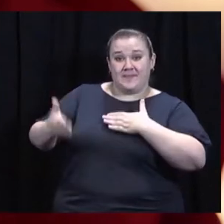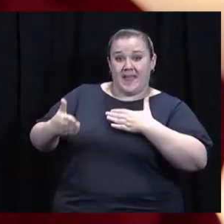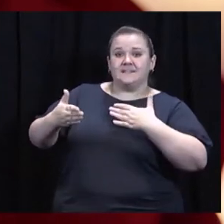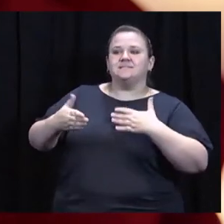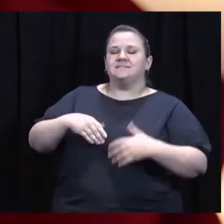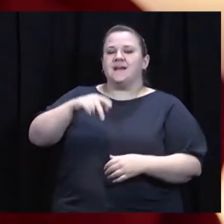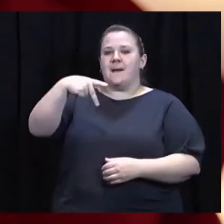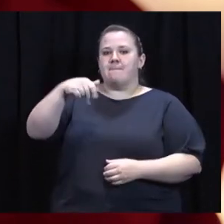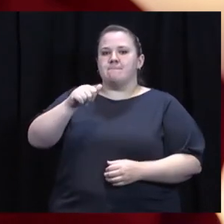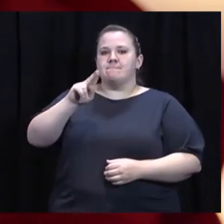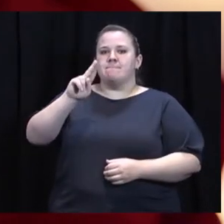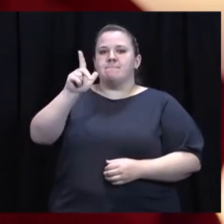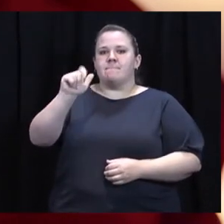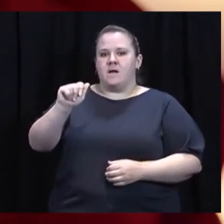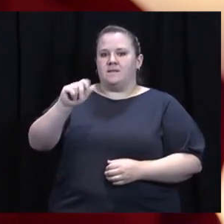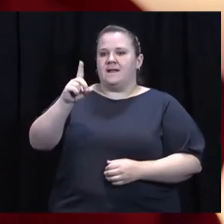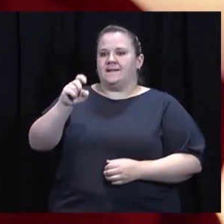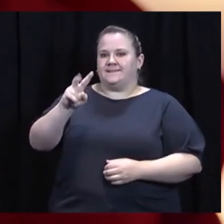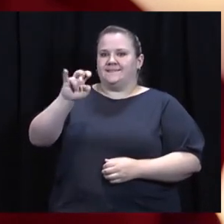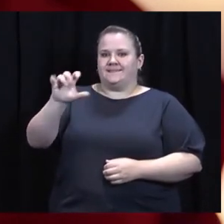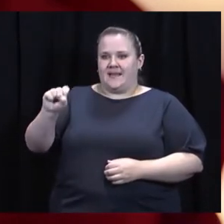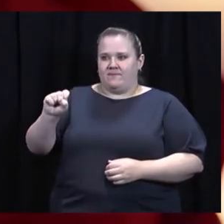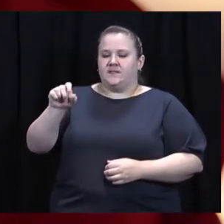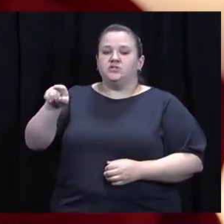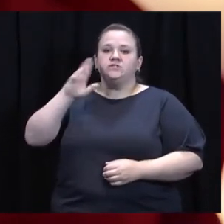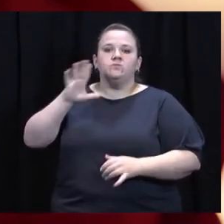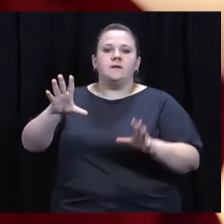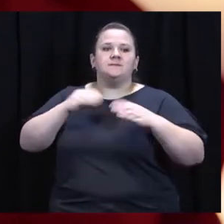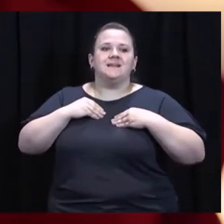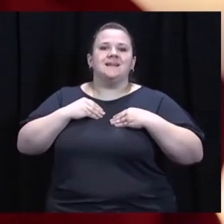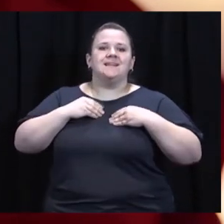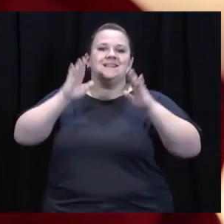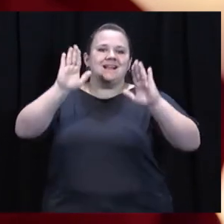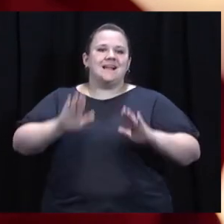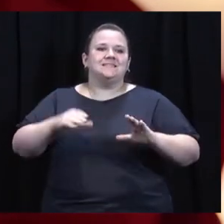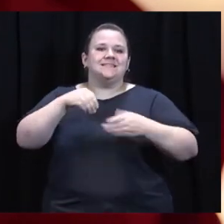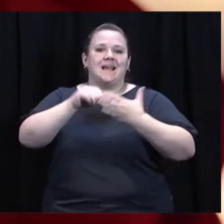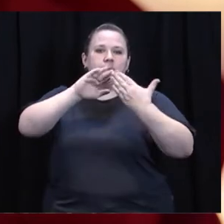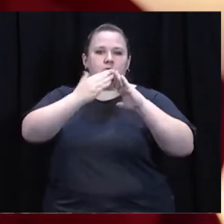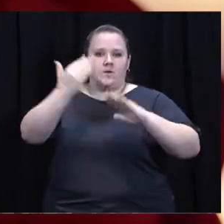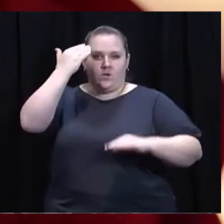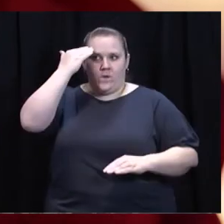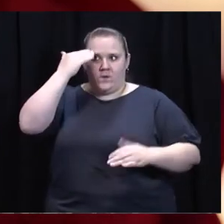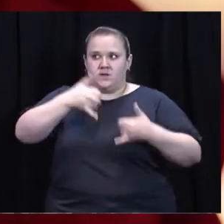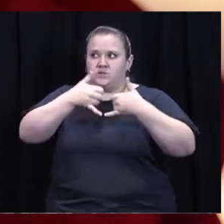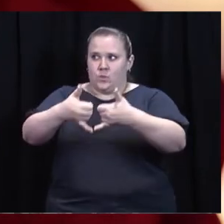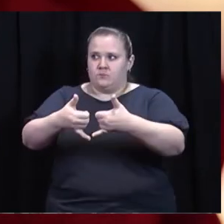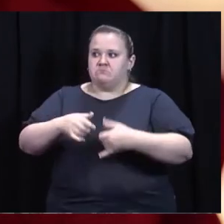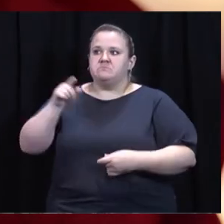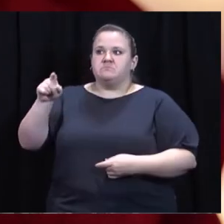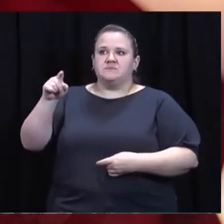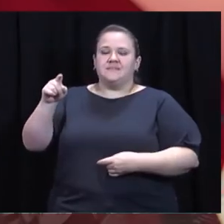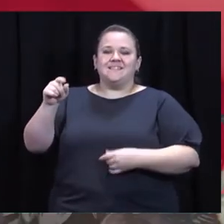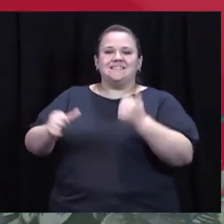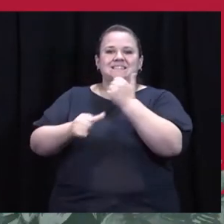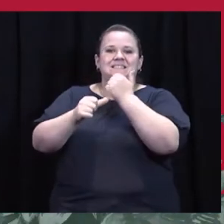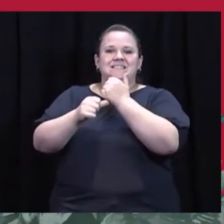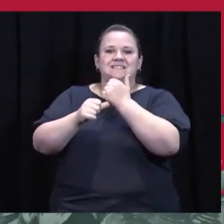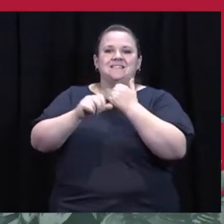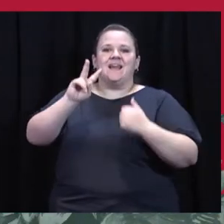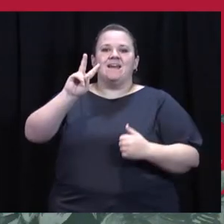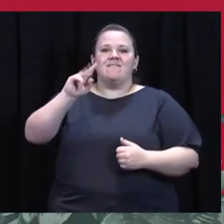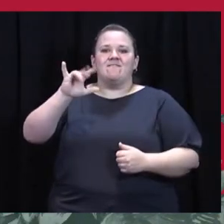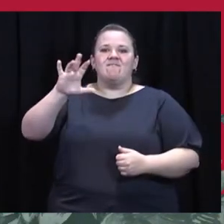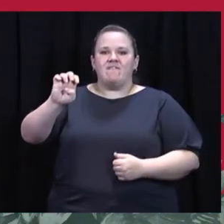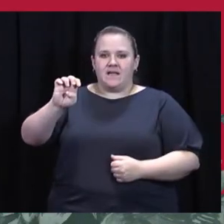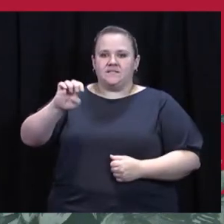Our next award recipient is Paula Davis. Paula will be accepting the Excellence in Community Awareness Award. She's Assistant Vice